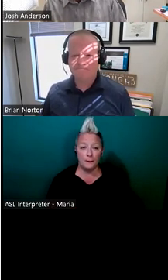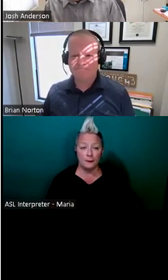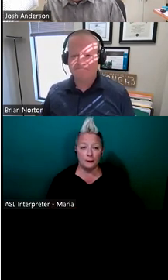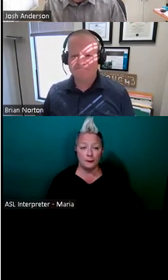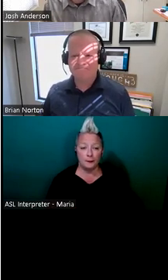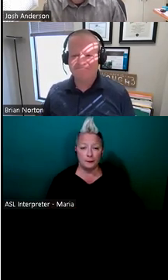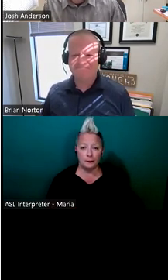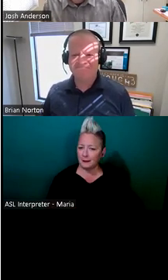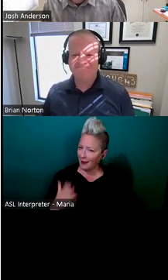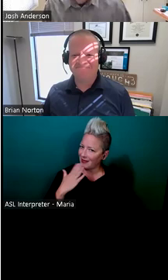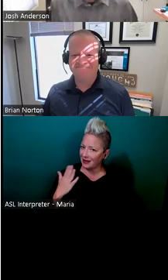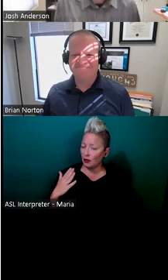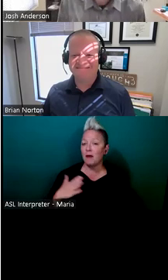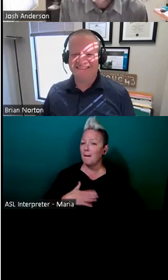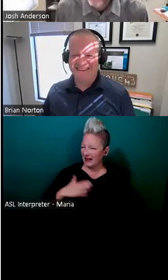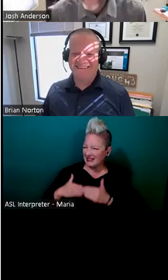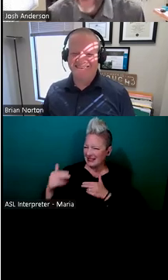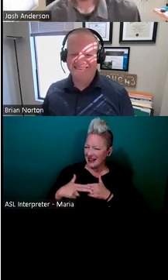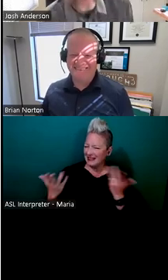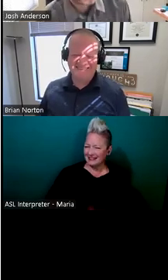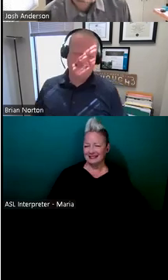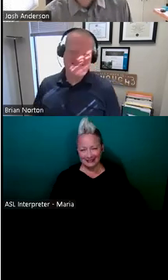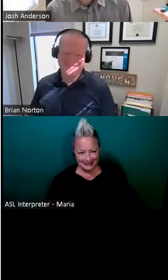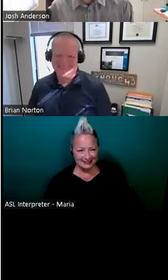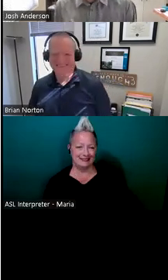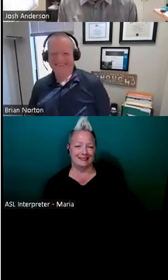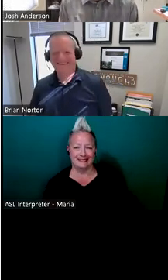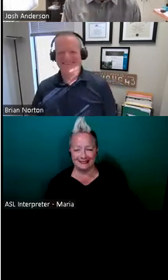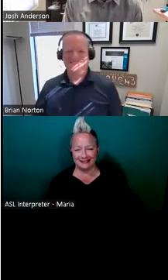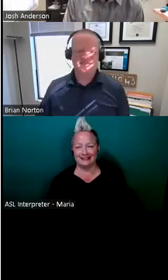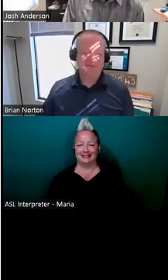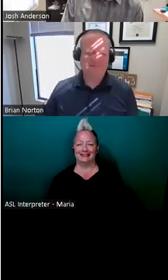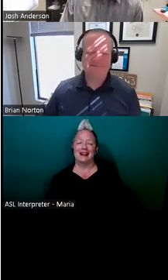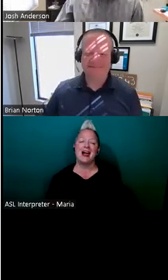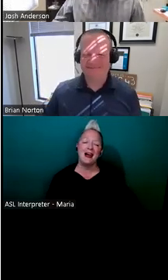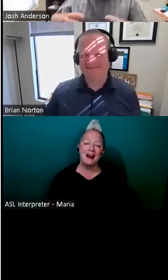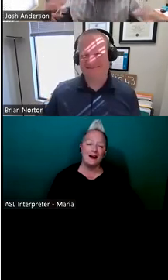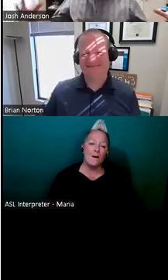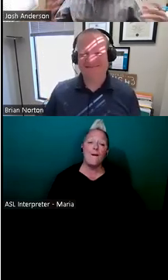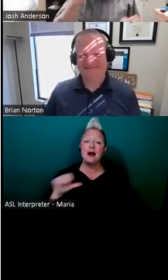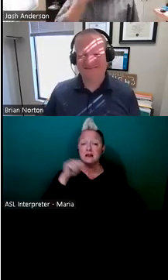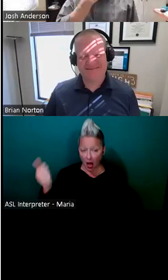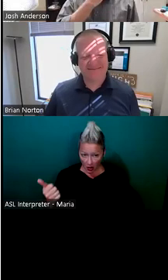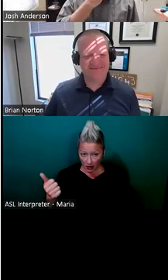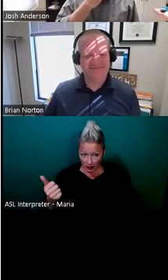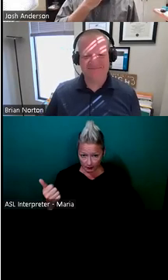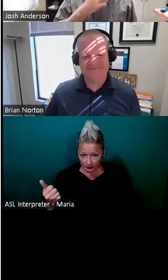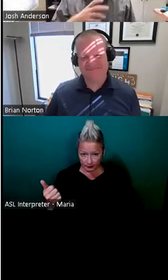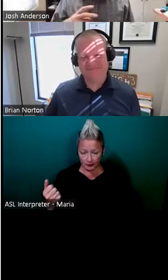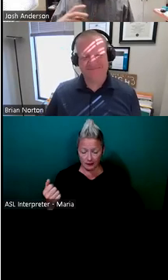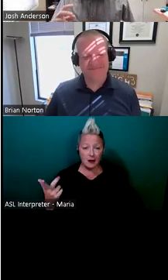Uh, thank you. Next slide, please. Uh, another kind of complex. Sometimes it's not always as